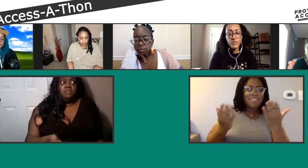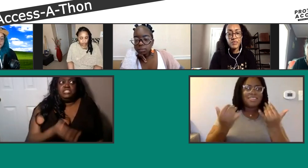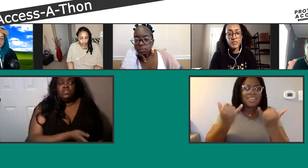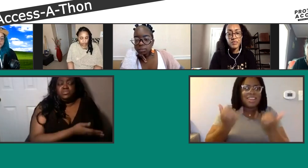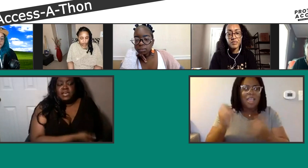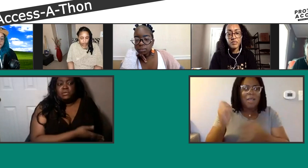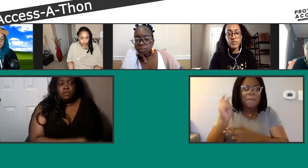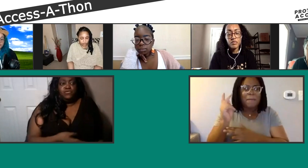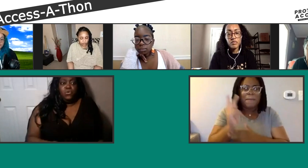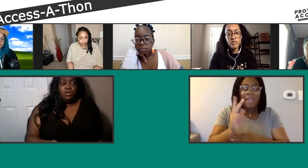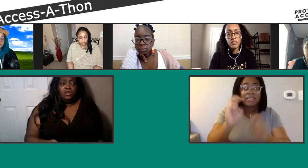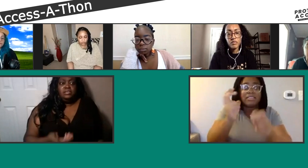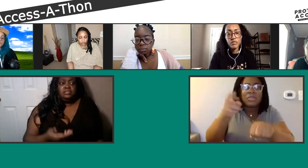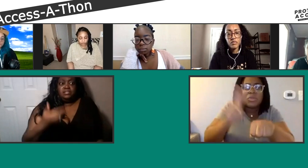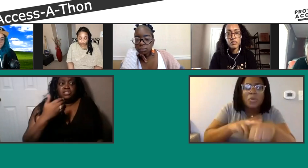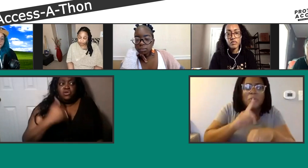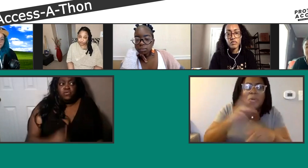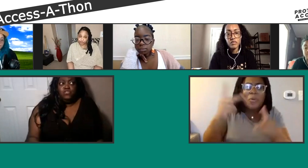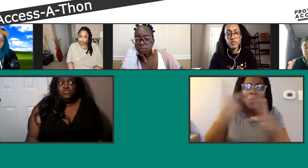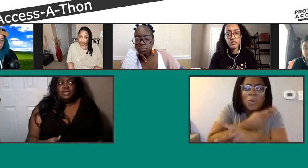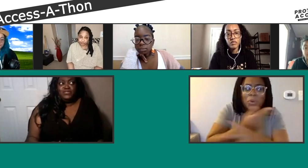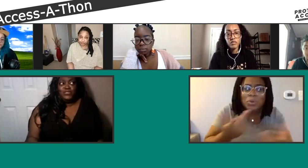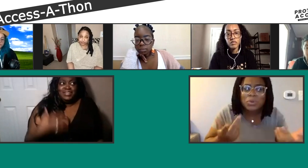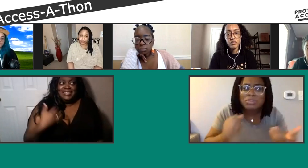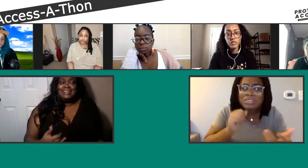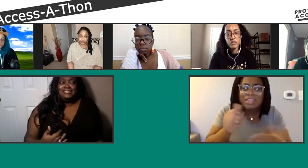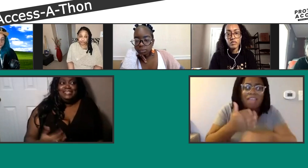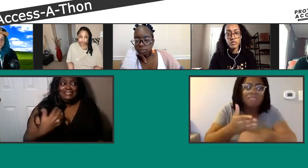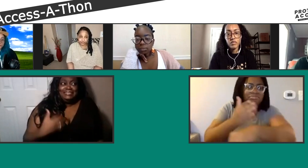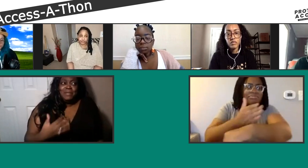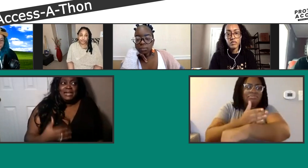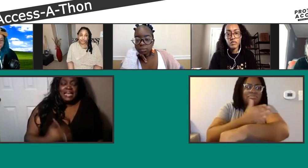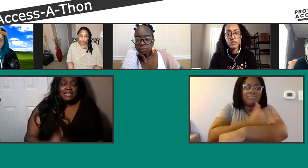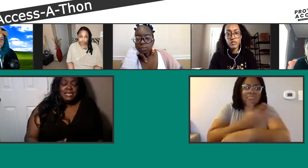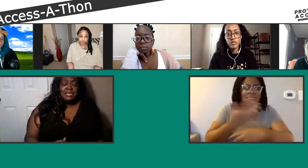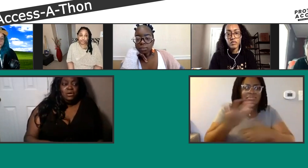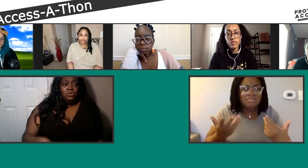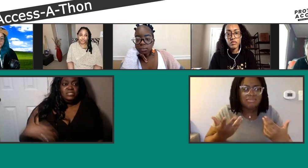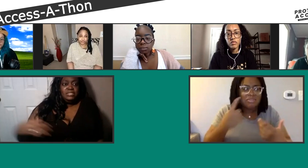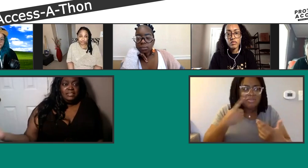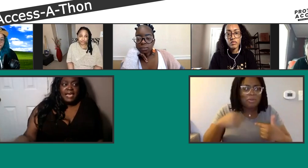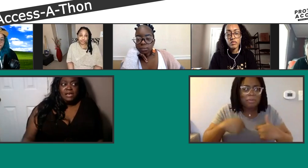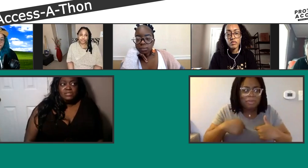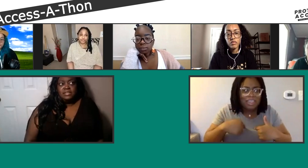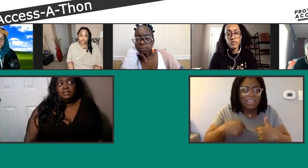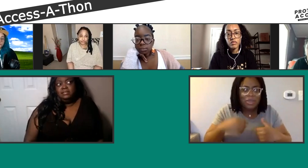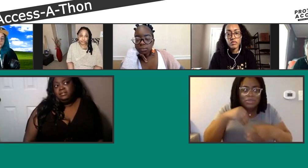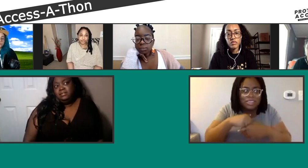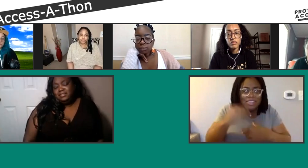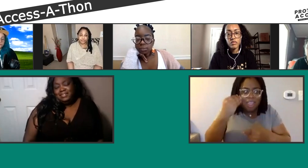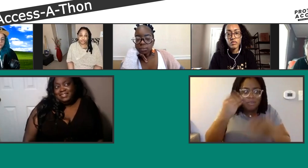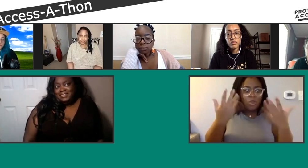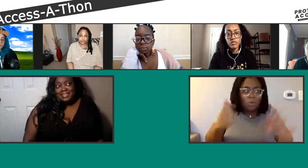to the much worse way they were before. So there's no improvements for, you know, somebody like me who's in the house. And